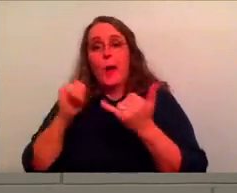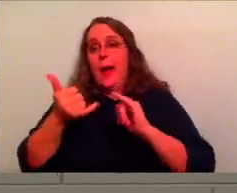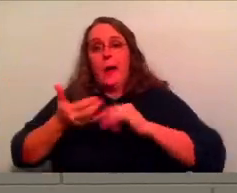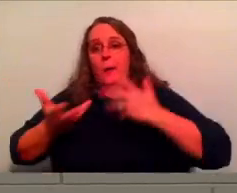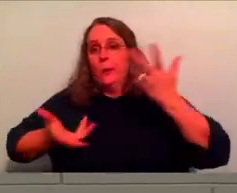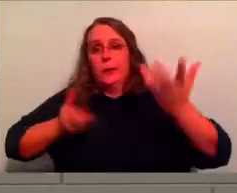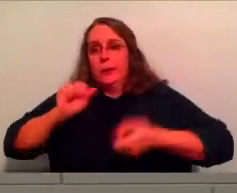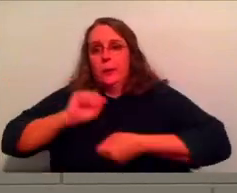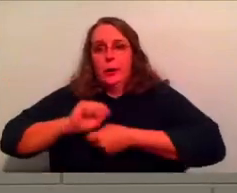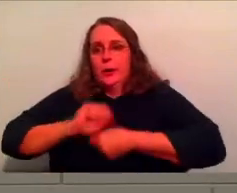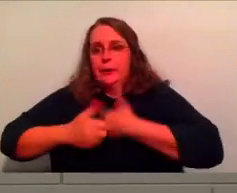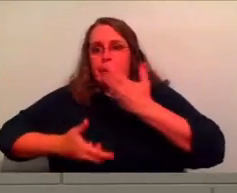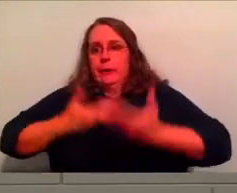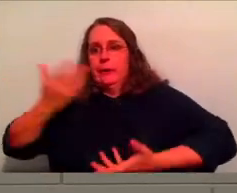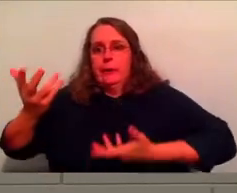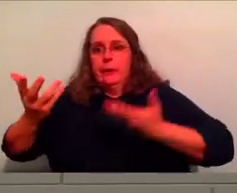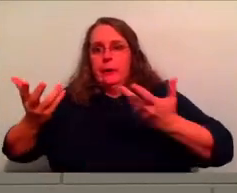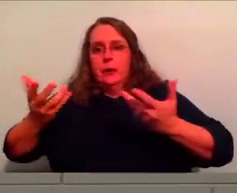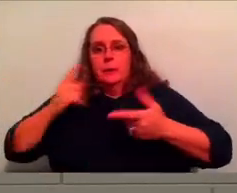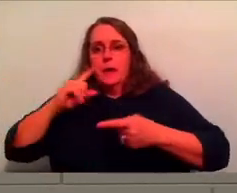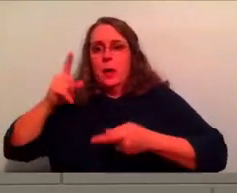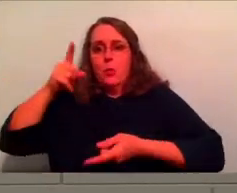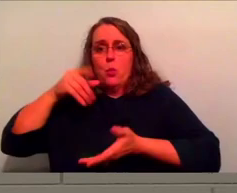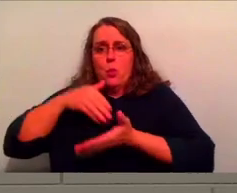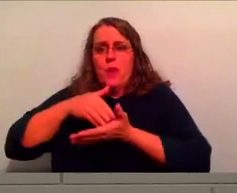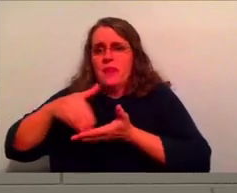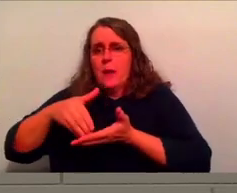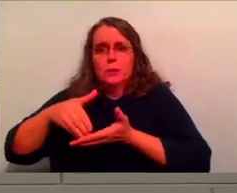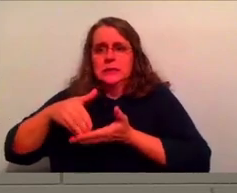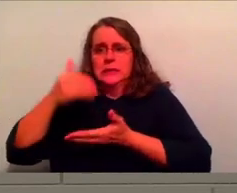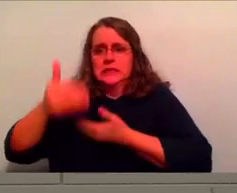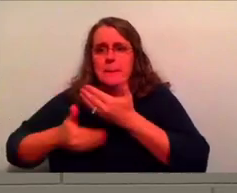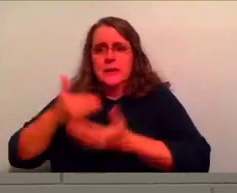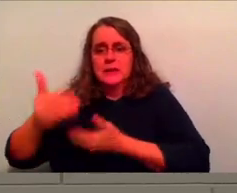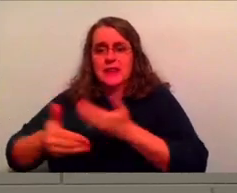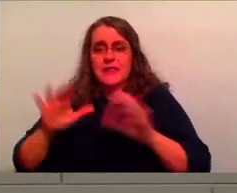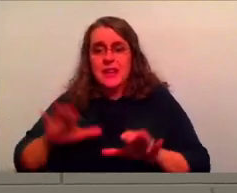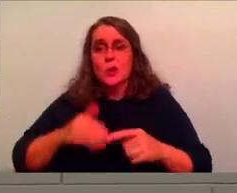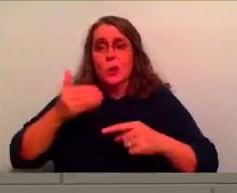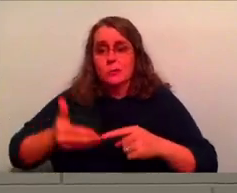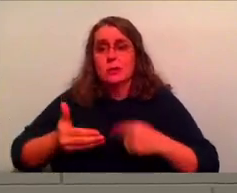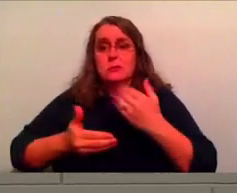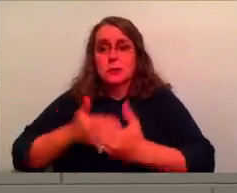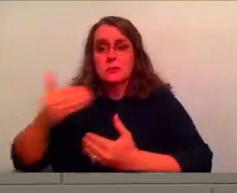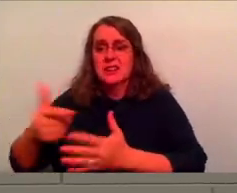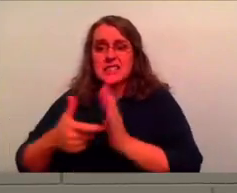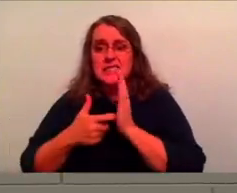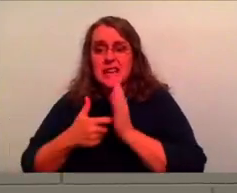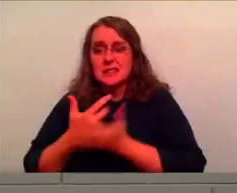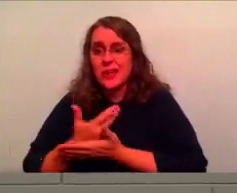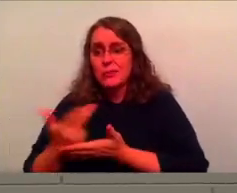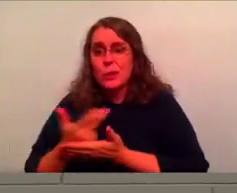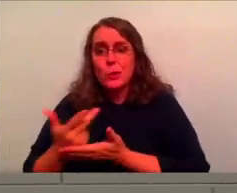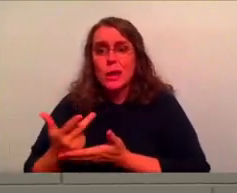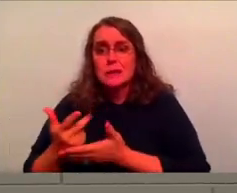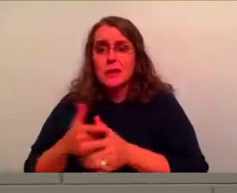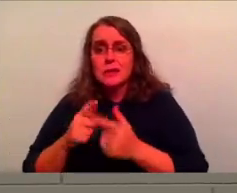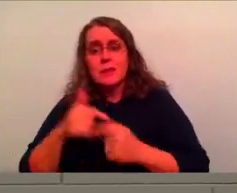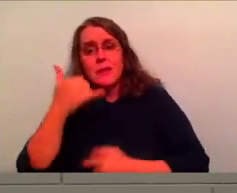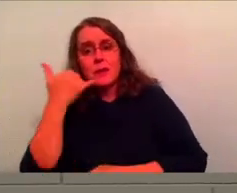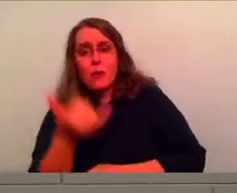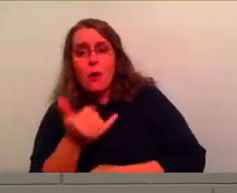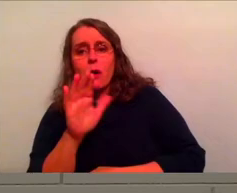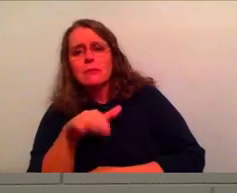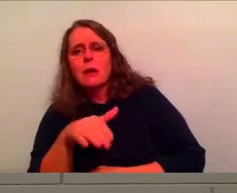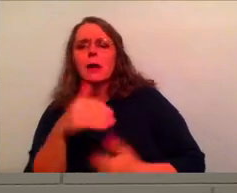works. There's a lot of steps. Okay. They do the thing. then the next thing. I'm just saying it takes like three weeks and then they call you up and they're like, Hey, we got